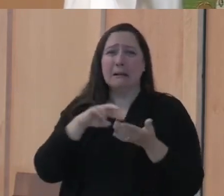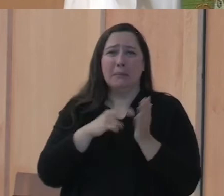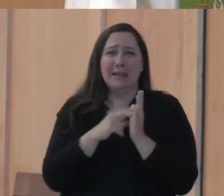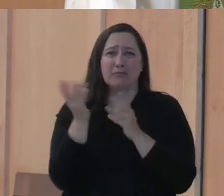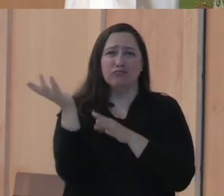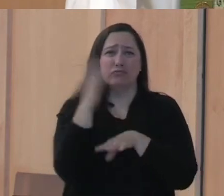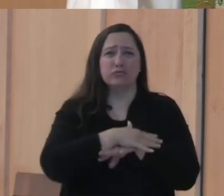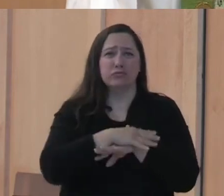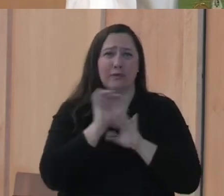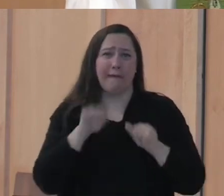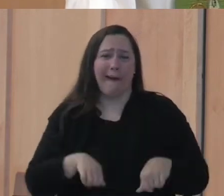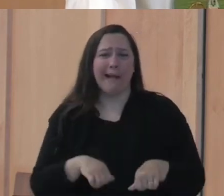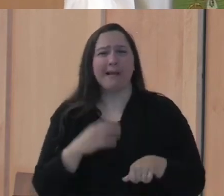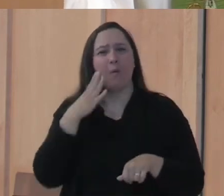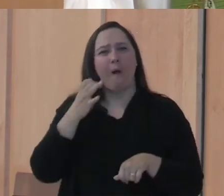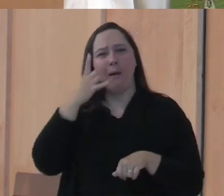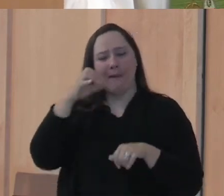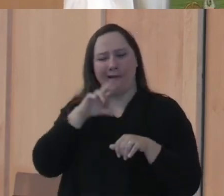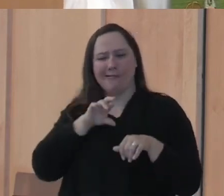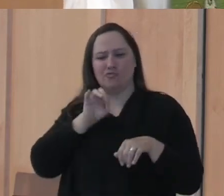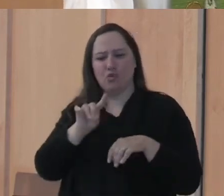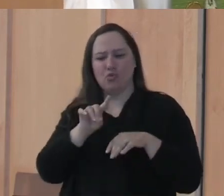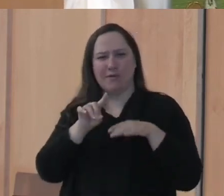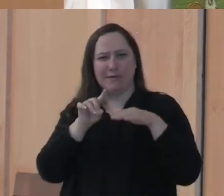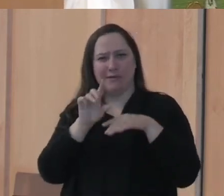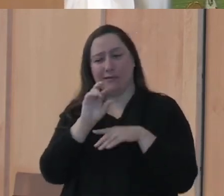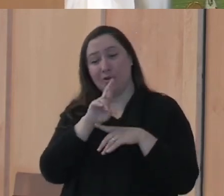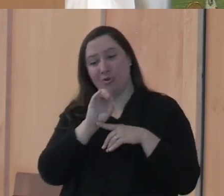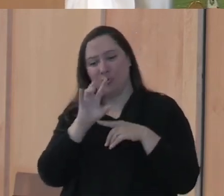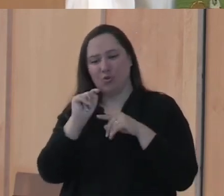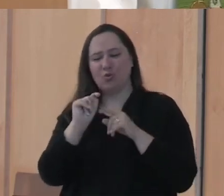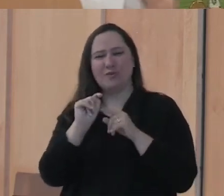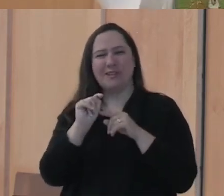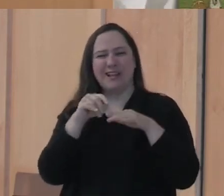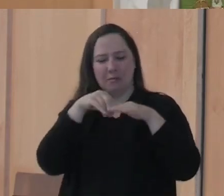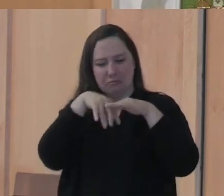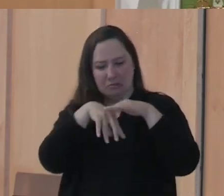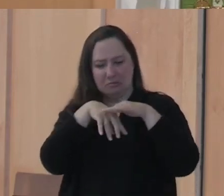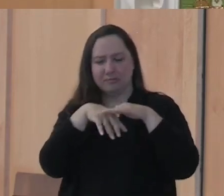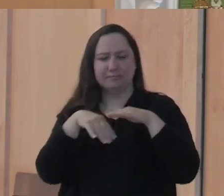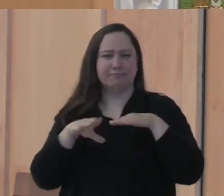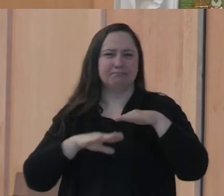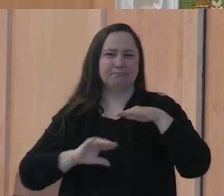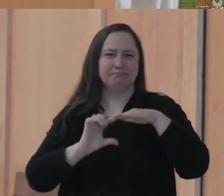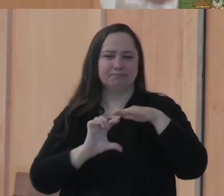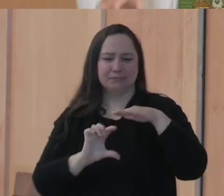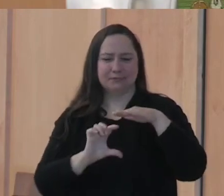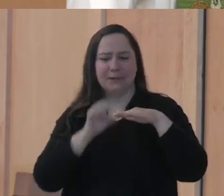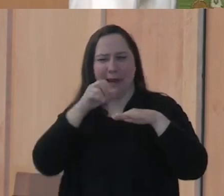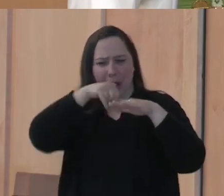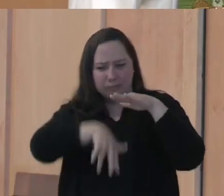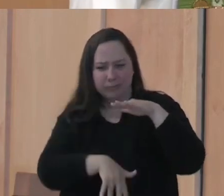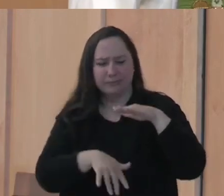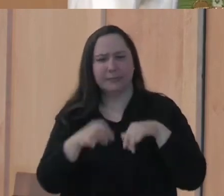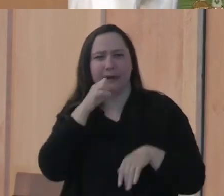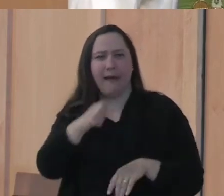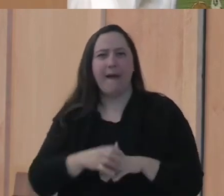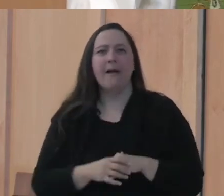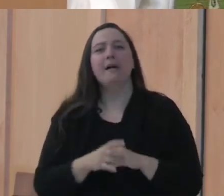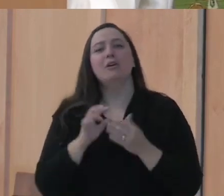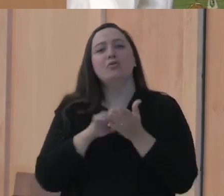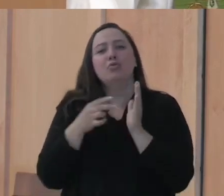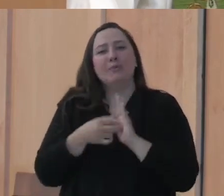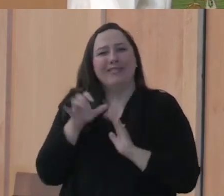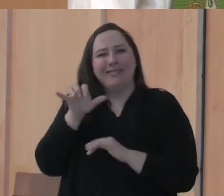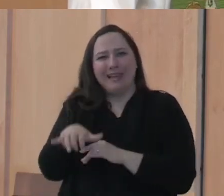the roots were so shallow. Jesus says that's the way the word of God is in the heart of someone who does not really